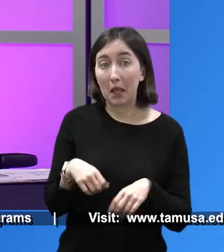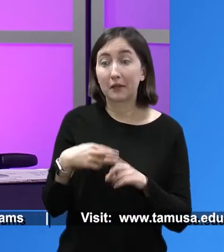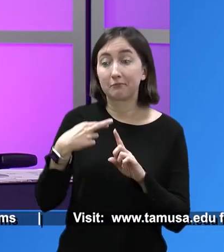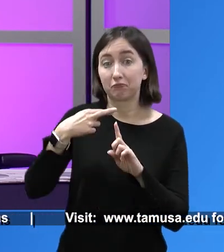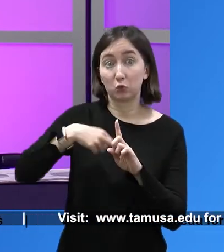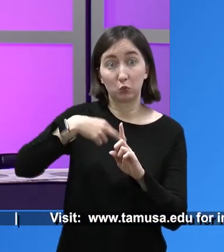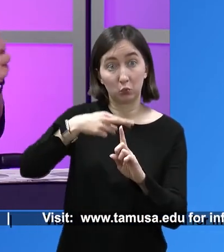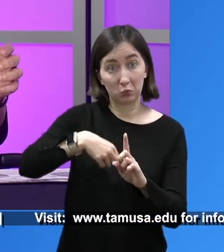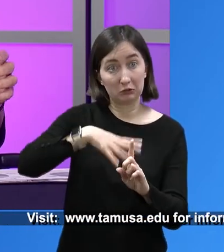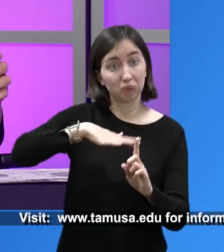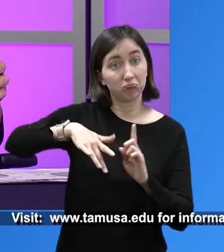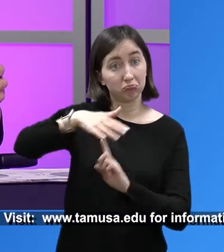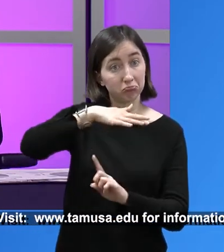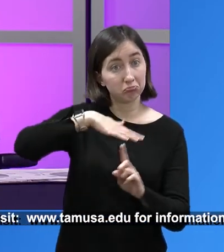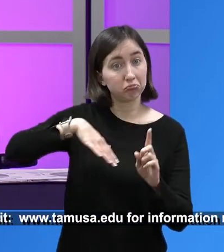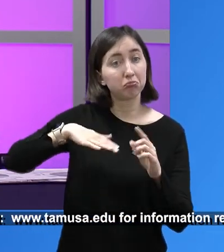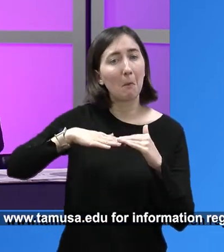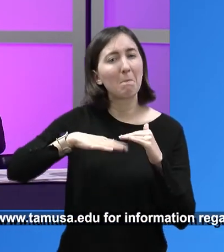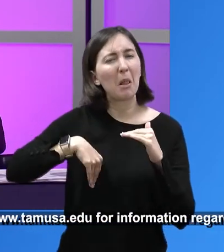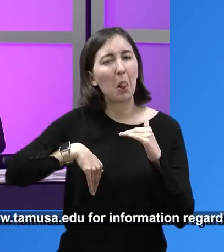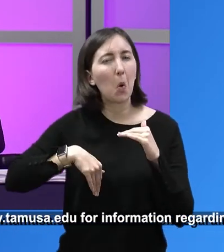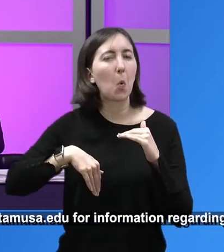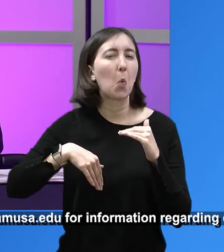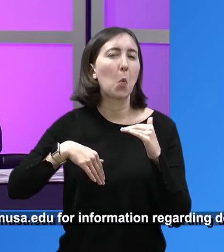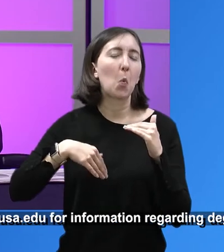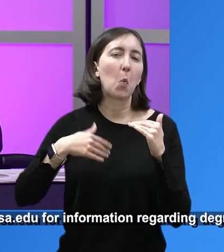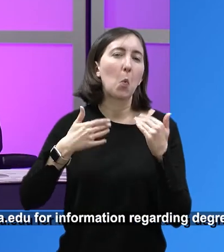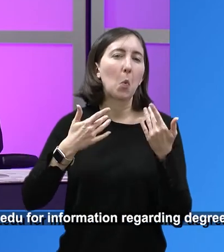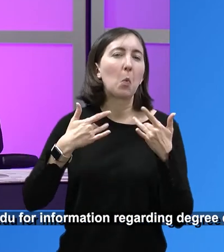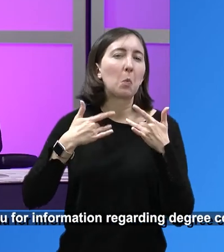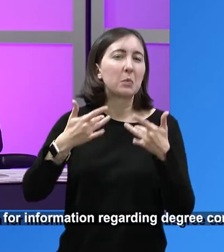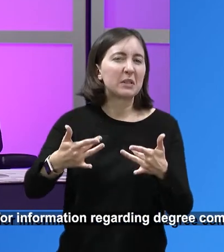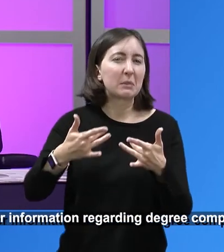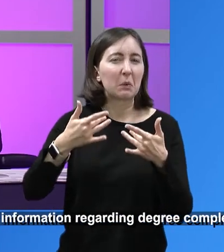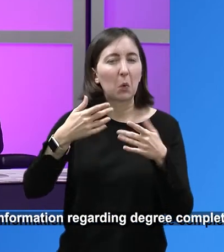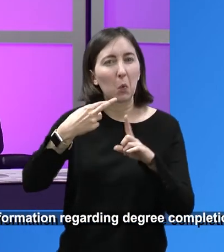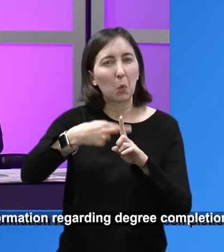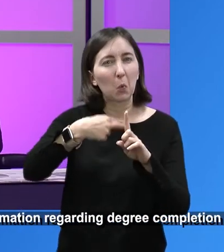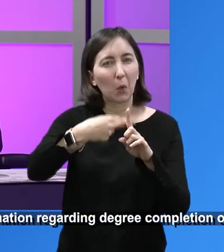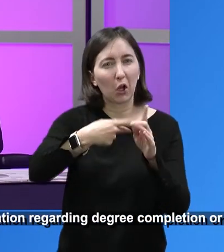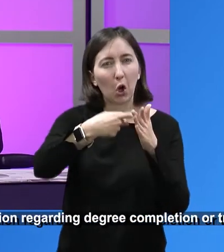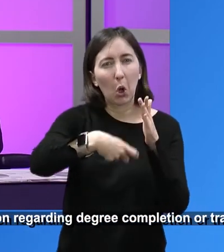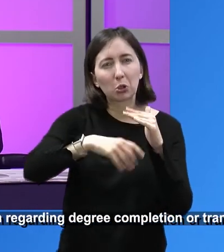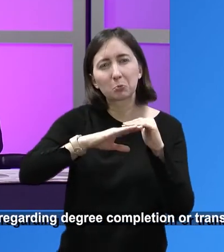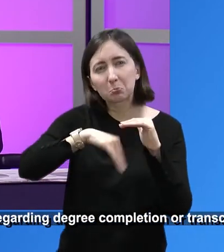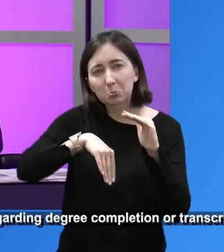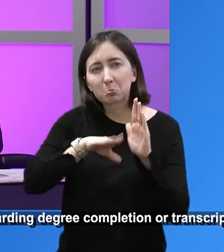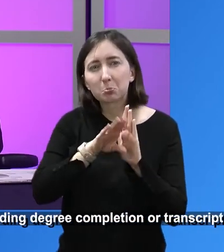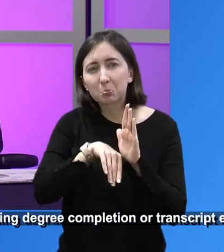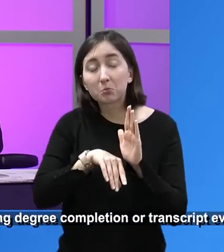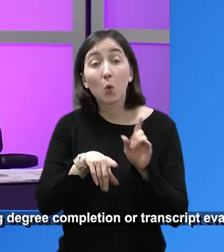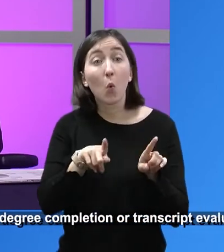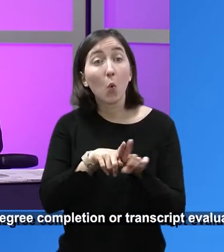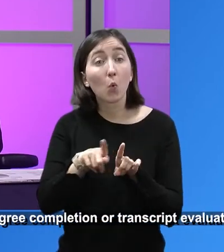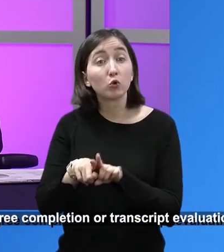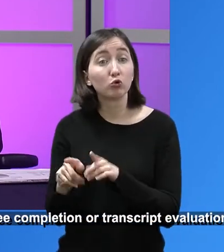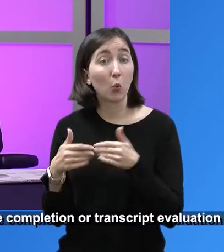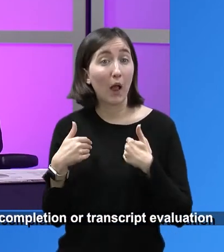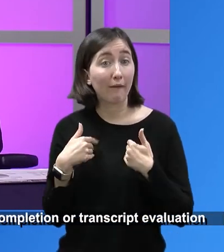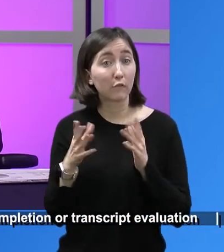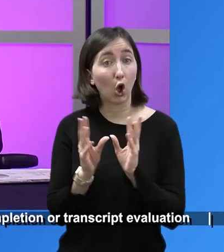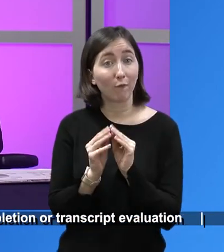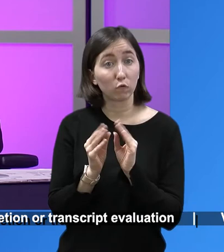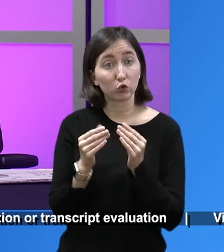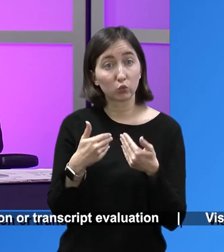your office with a bunch of other folks as well. And it's below market rent. And we